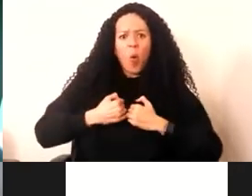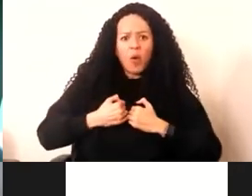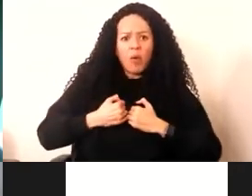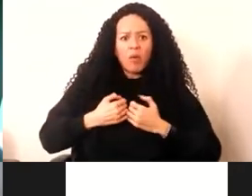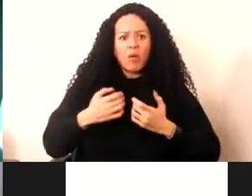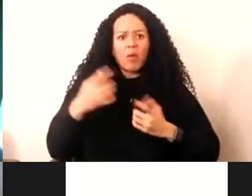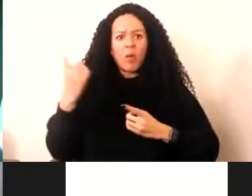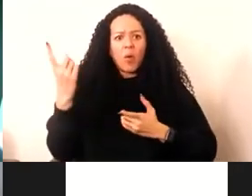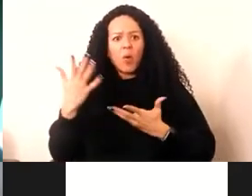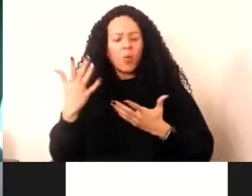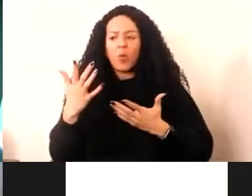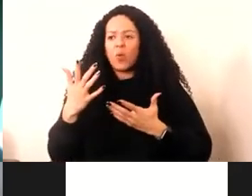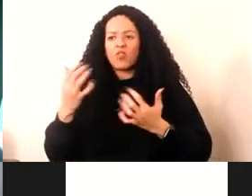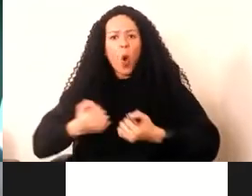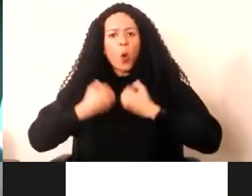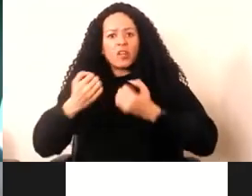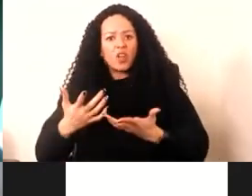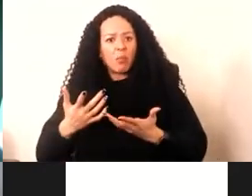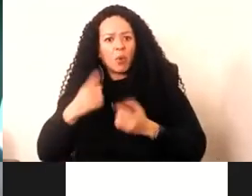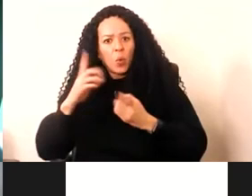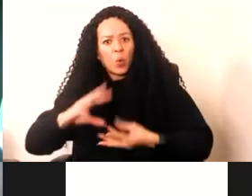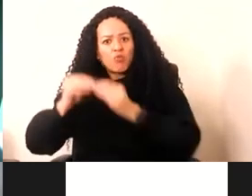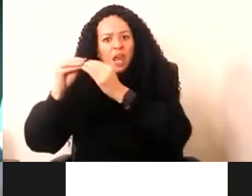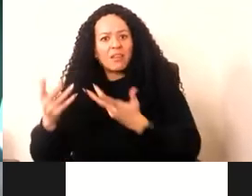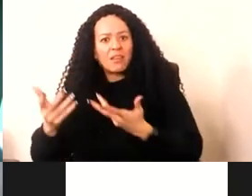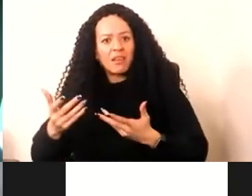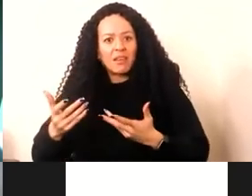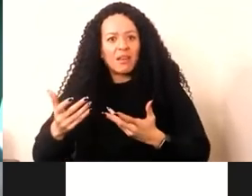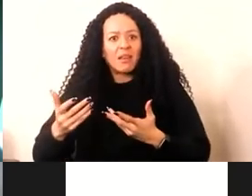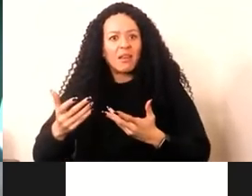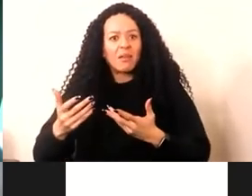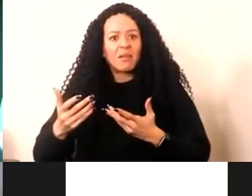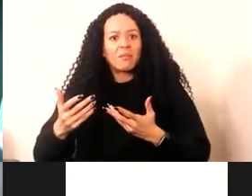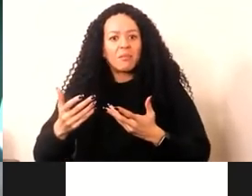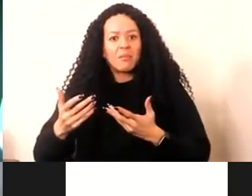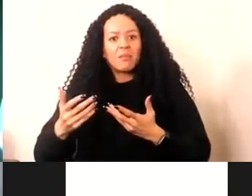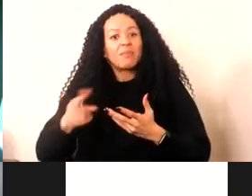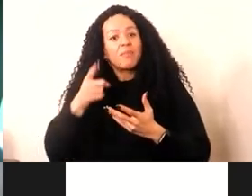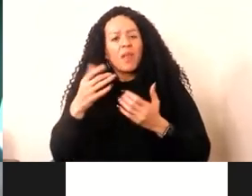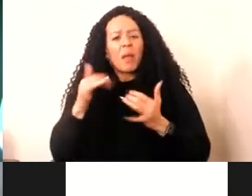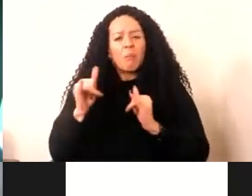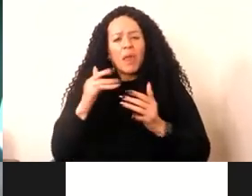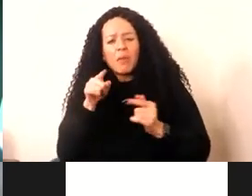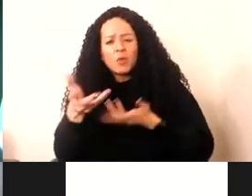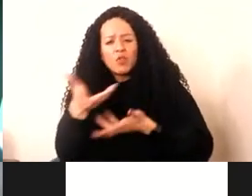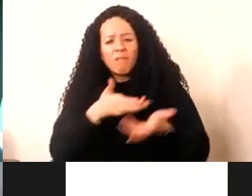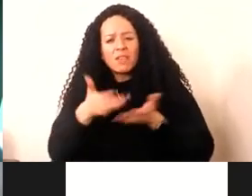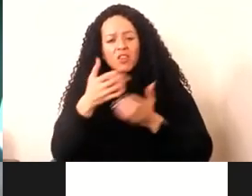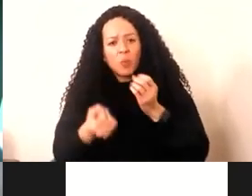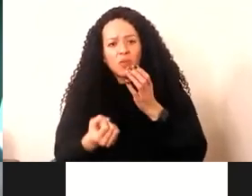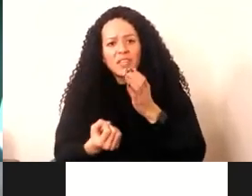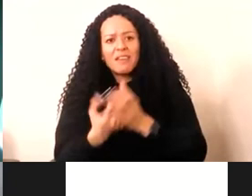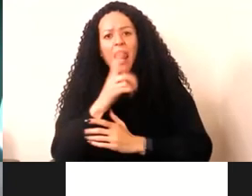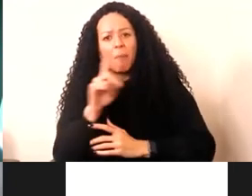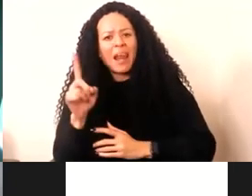and authenticity. And we'll talk about that a bit more in the second session. So maybe those conversations can develop a lot of it as we as we kind of confront that. But